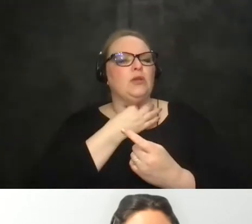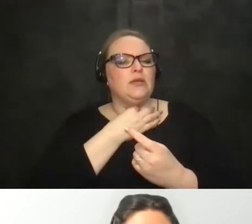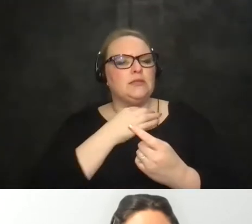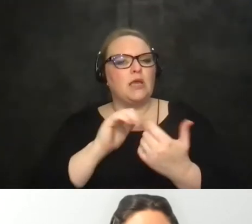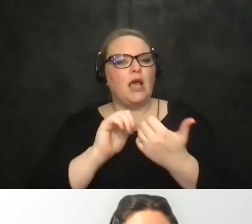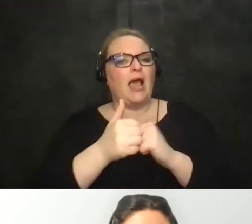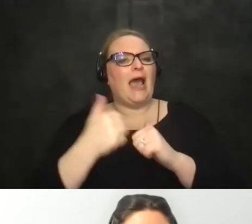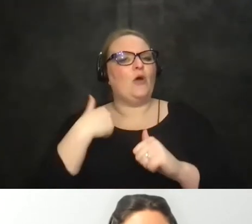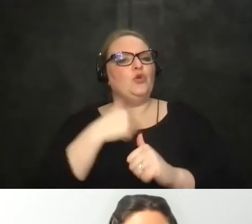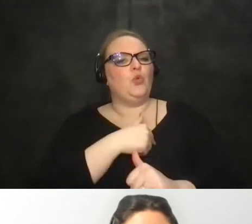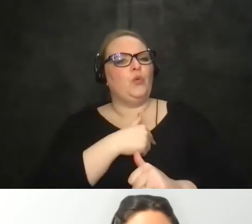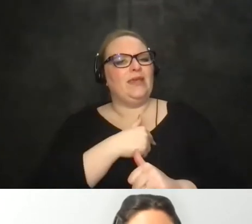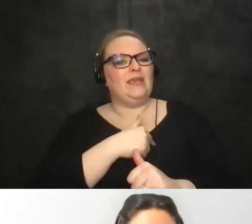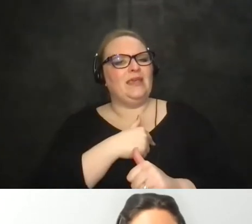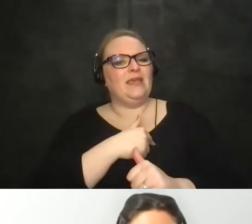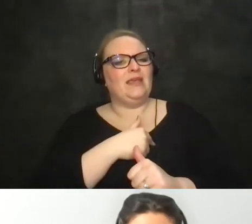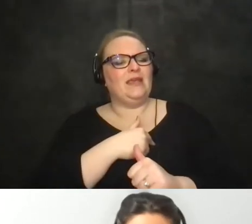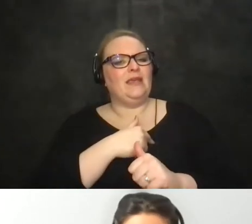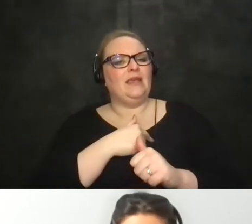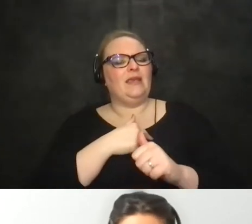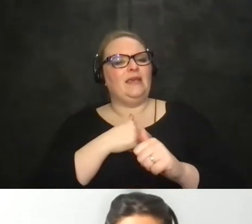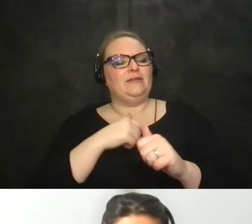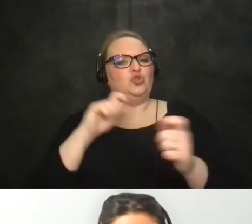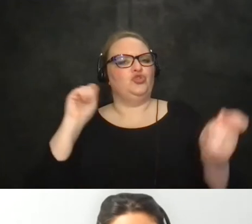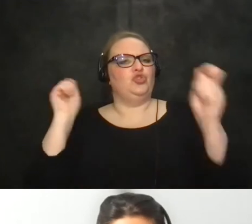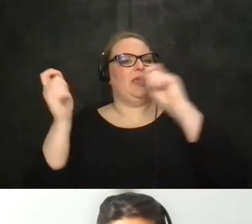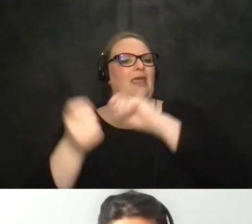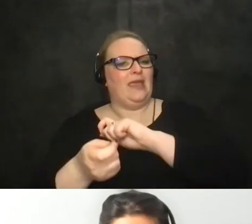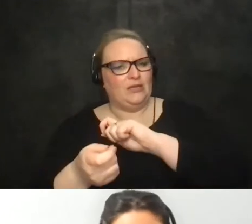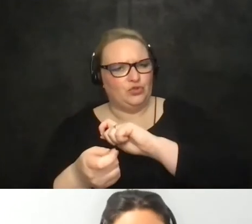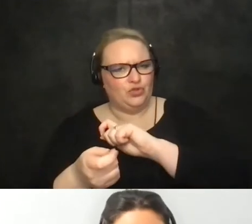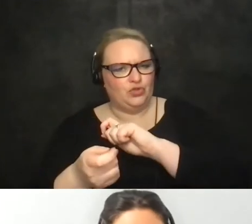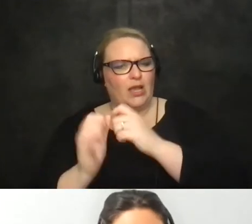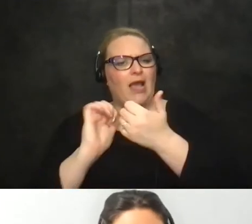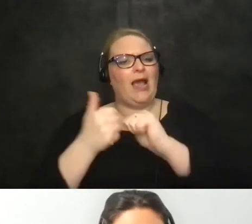square that circle how do we help